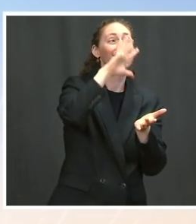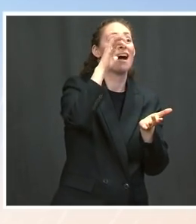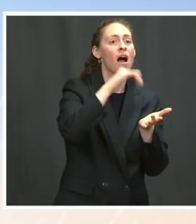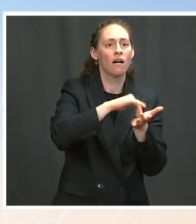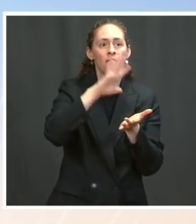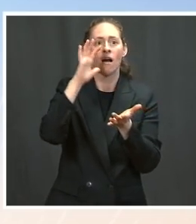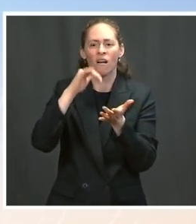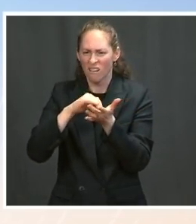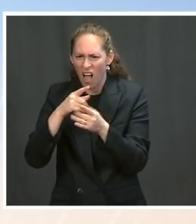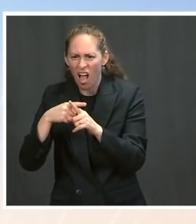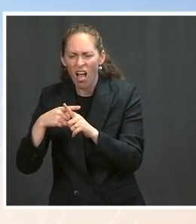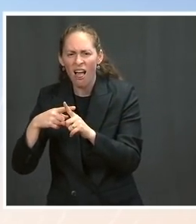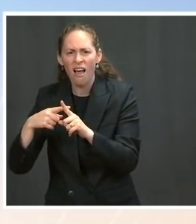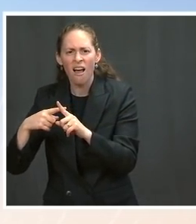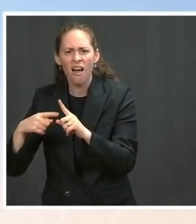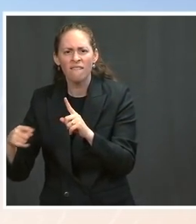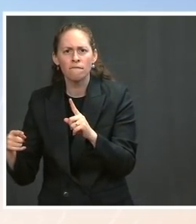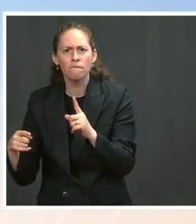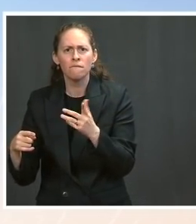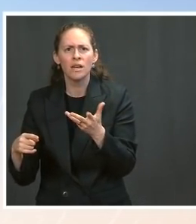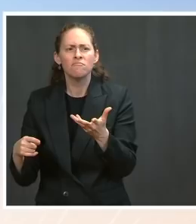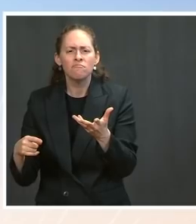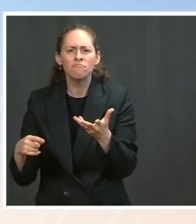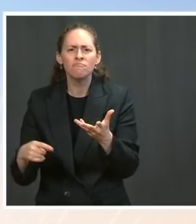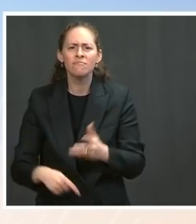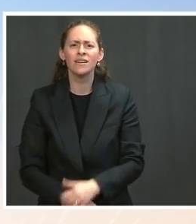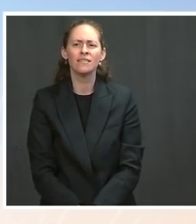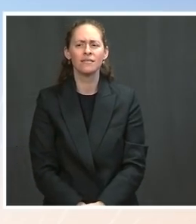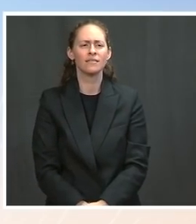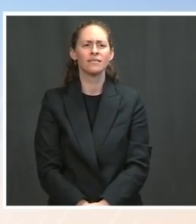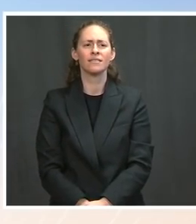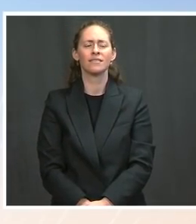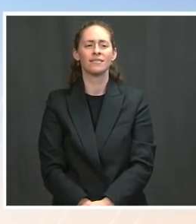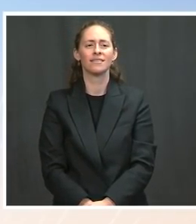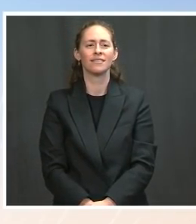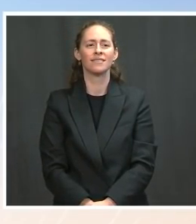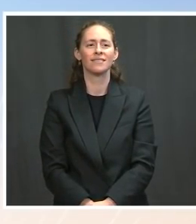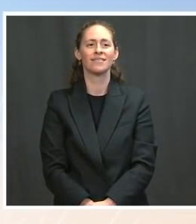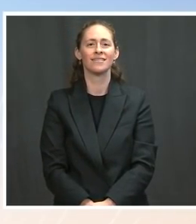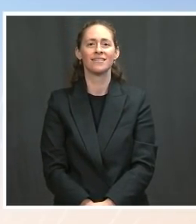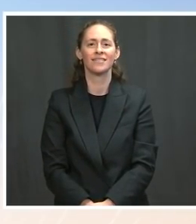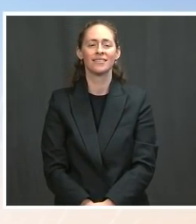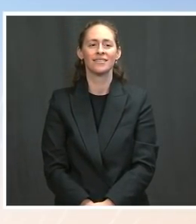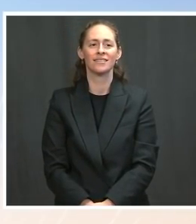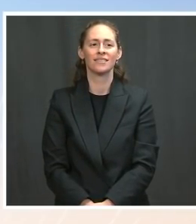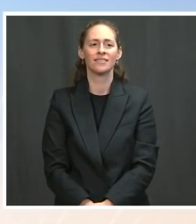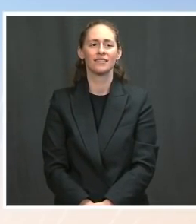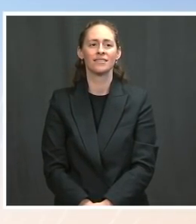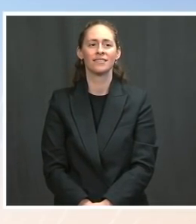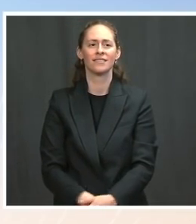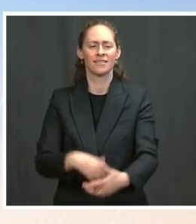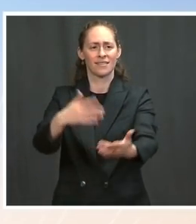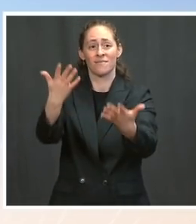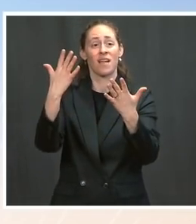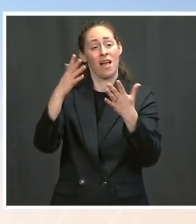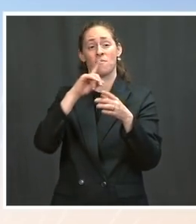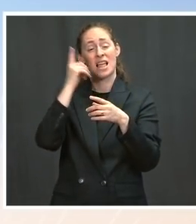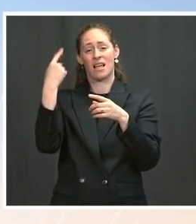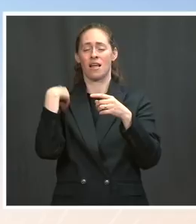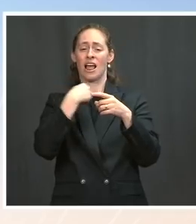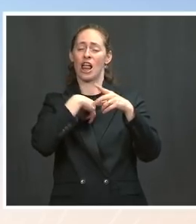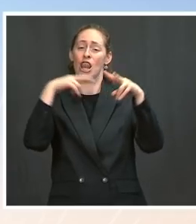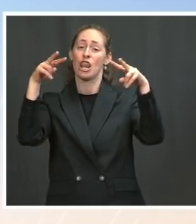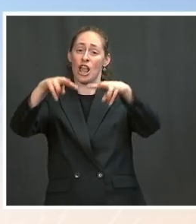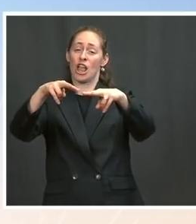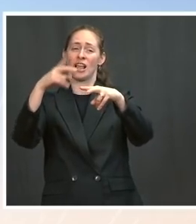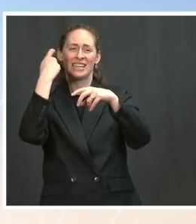Secretary Yellen said, I like saying that since she was just here, you know, we look at monthly averages. We don't, it's